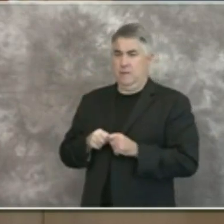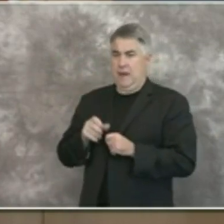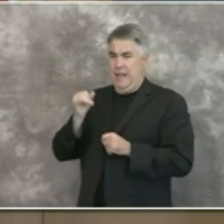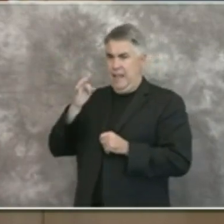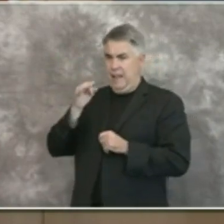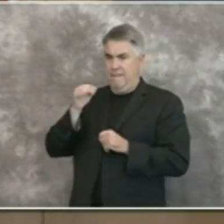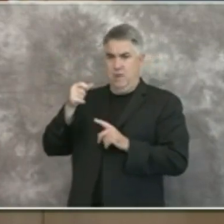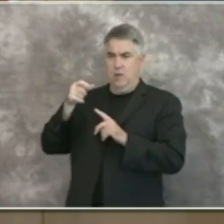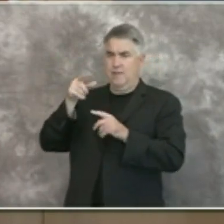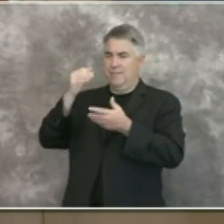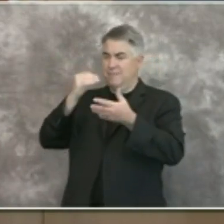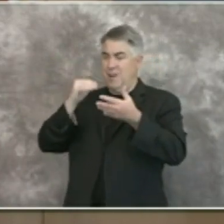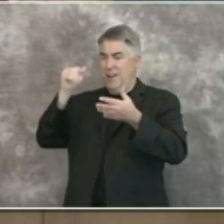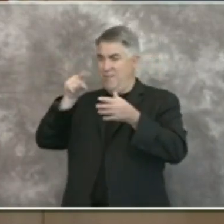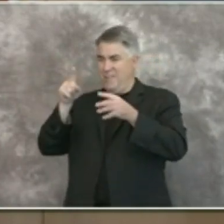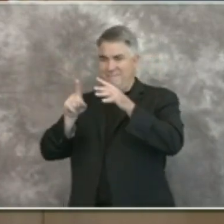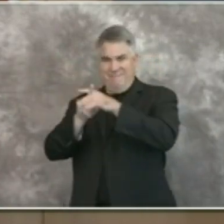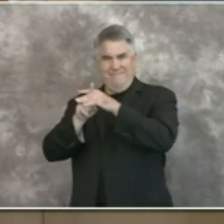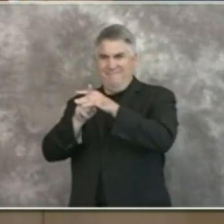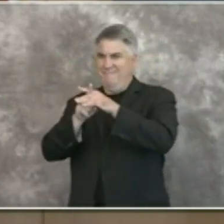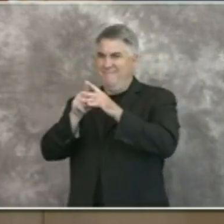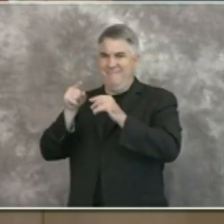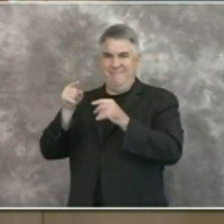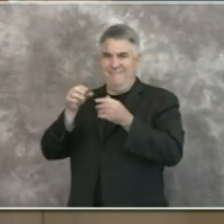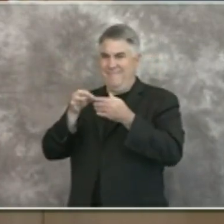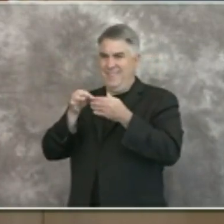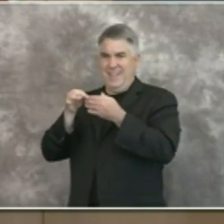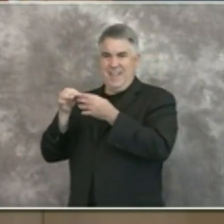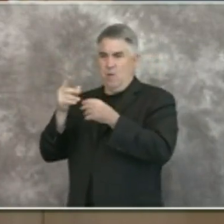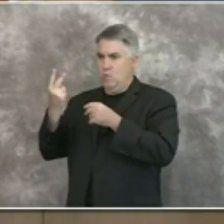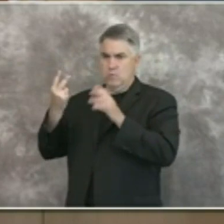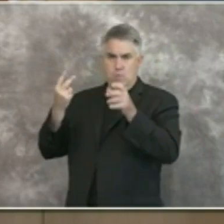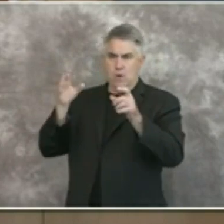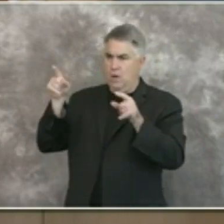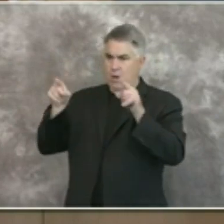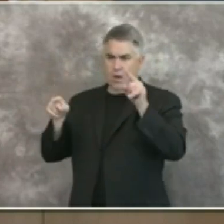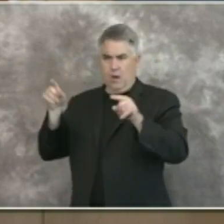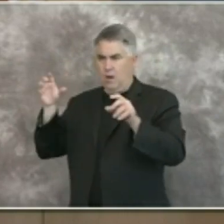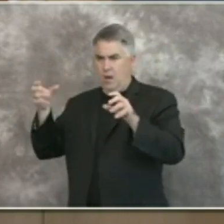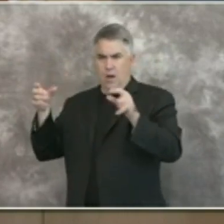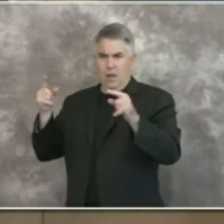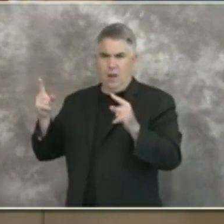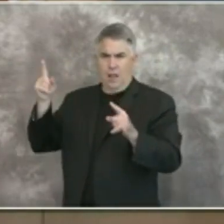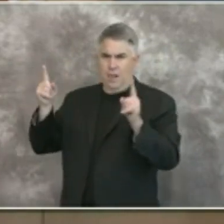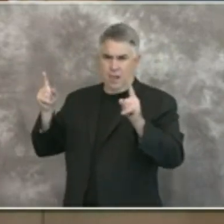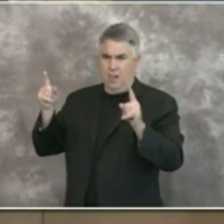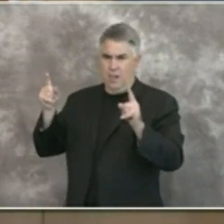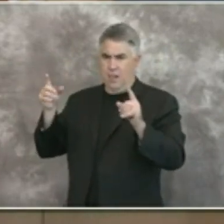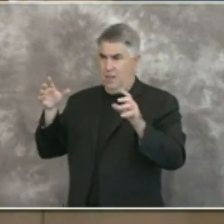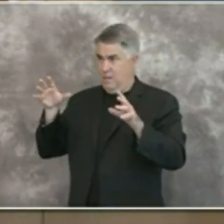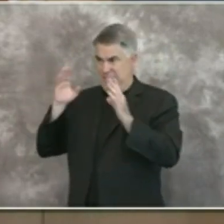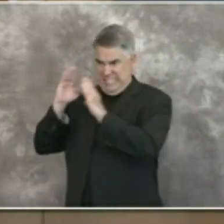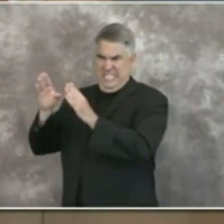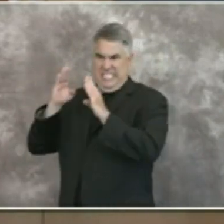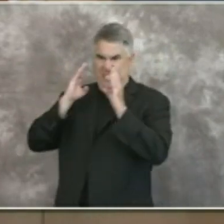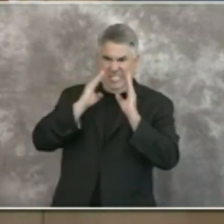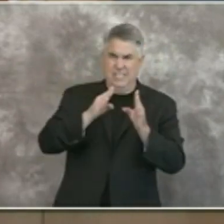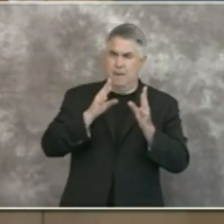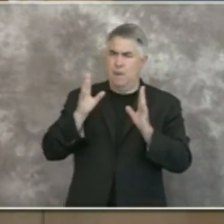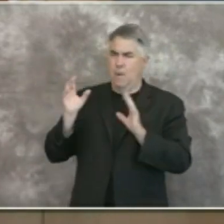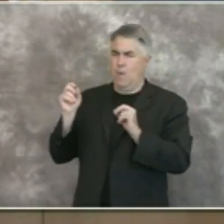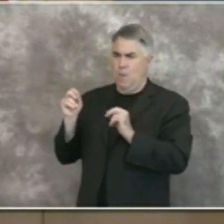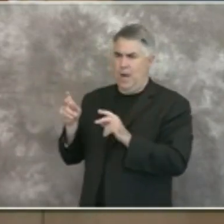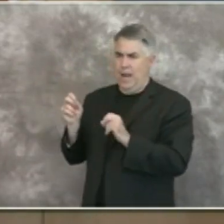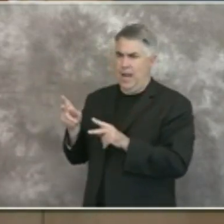in at least two categories are set off then action could be taken um what i was